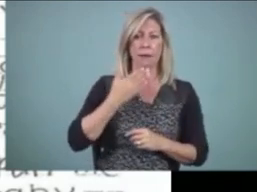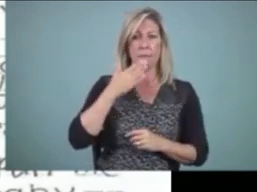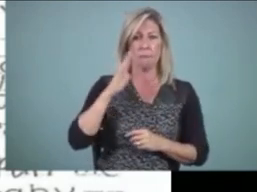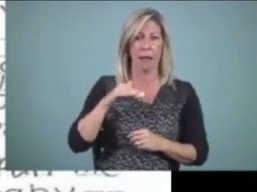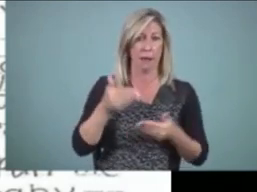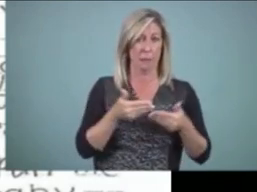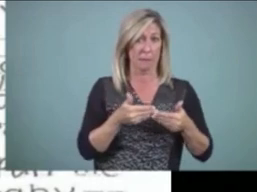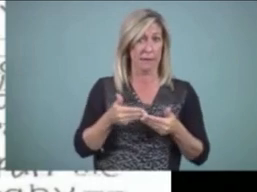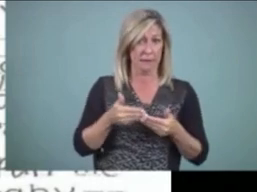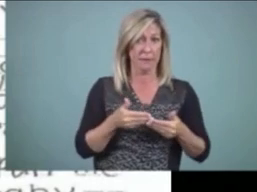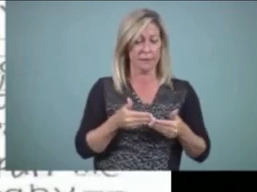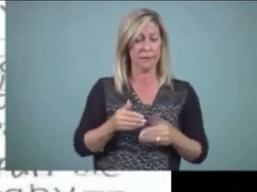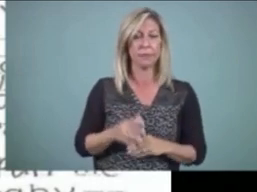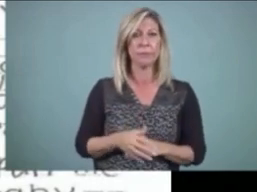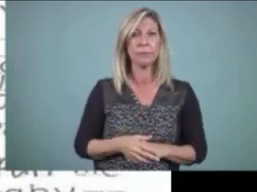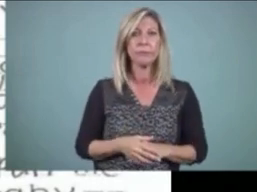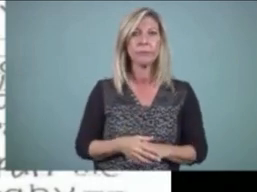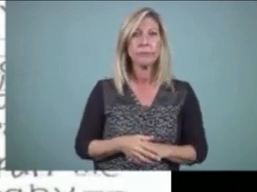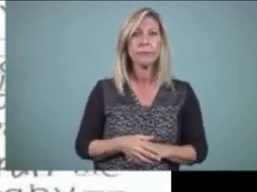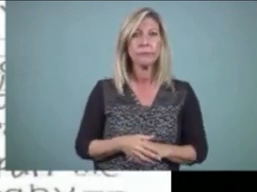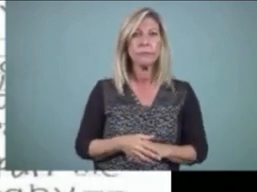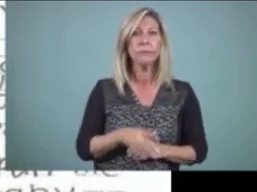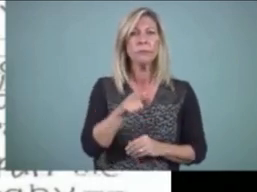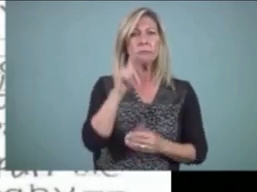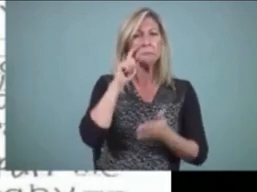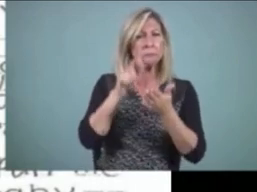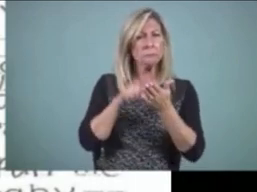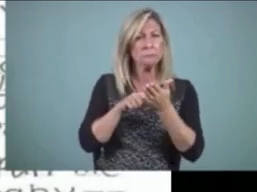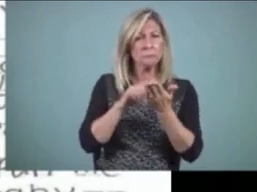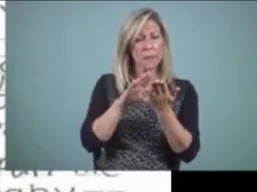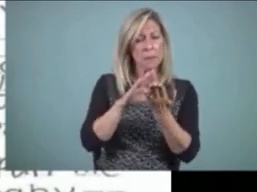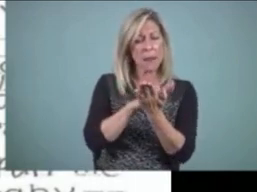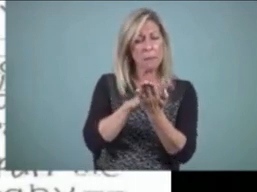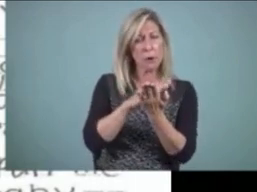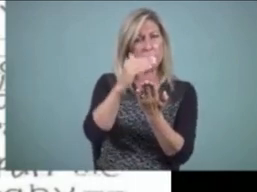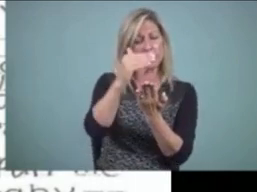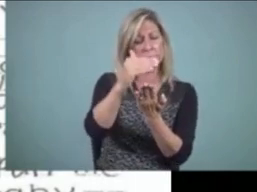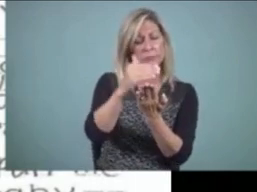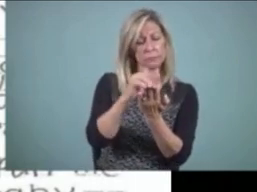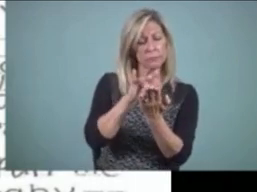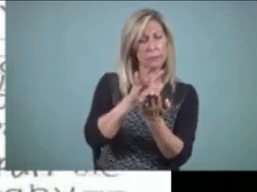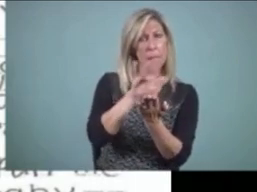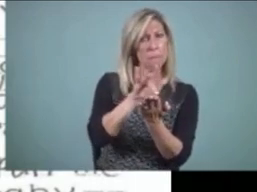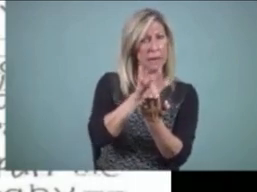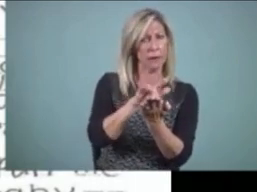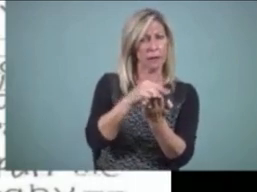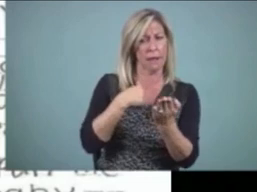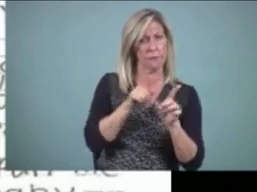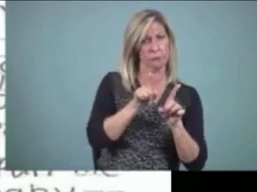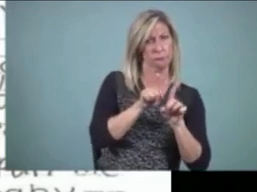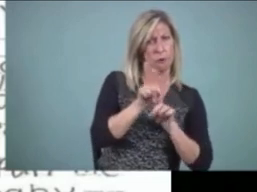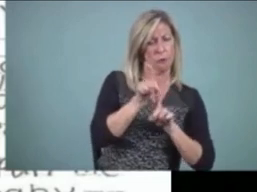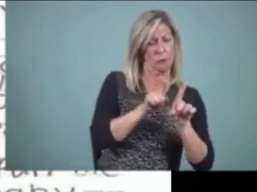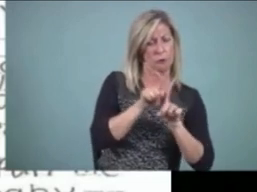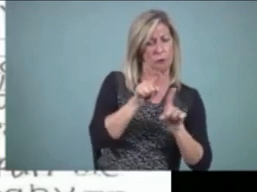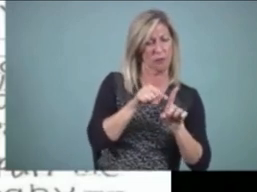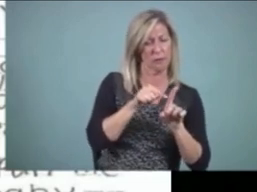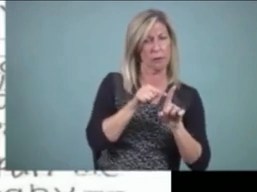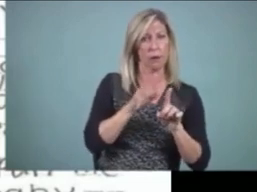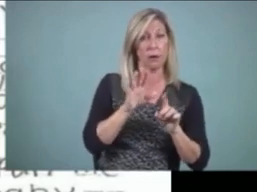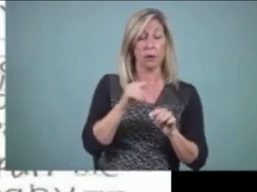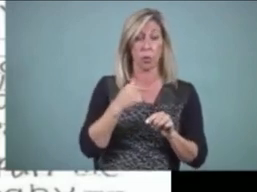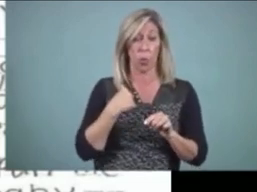And you can see that there's a star in the middle of the story that she'll talk about. We taught the children, we didn't allow